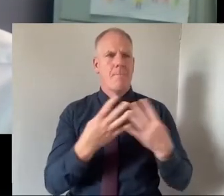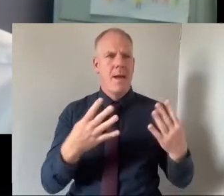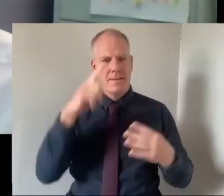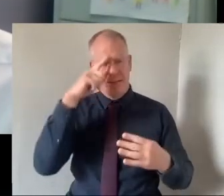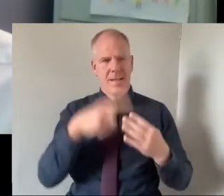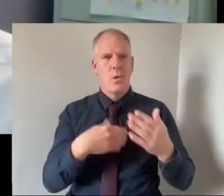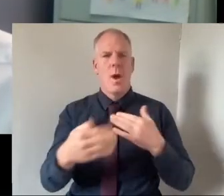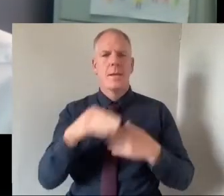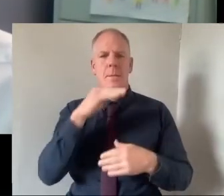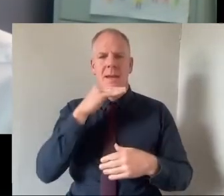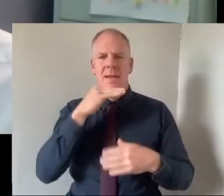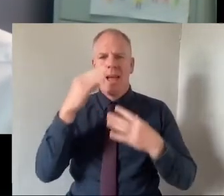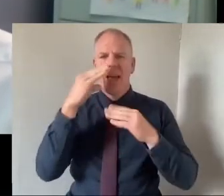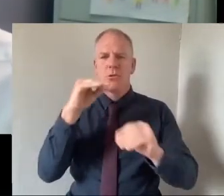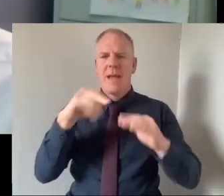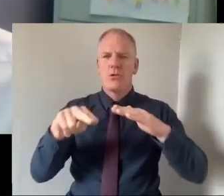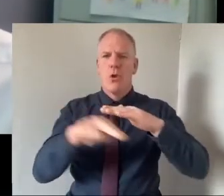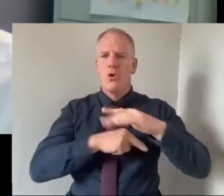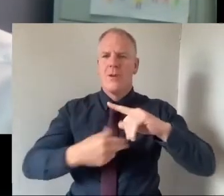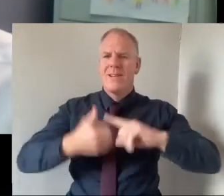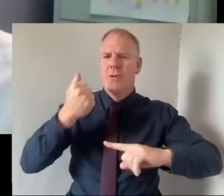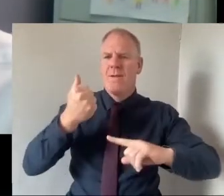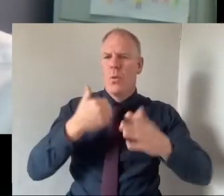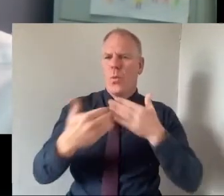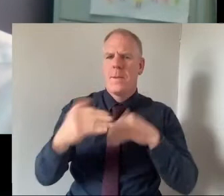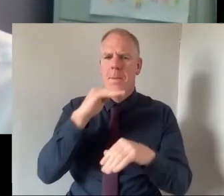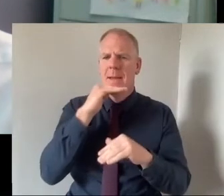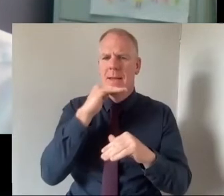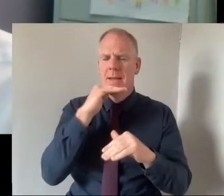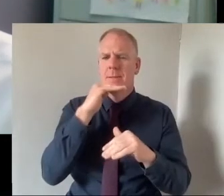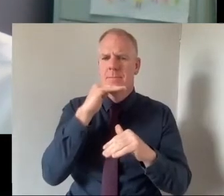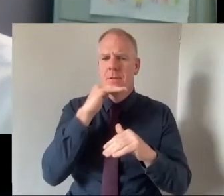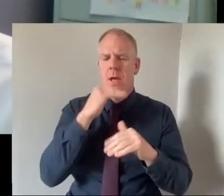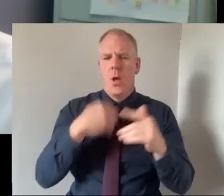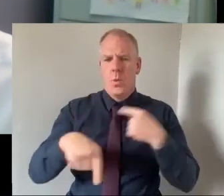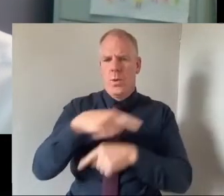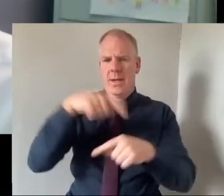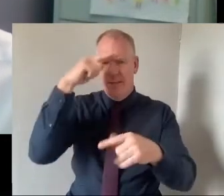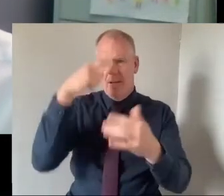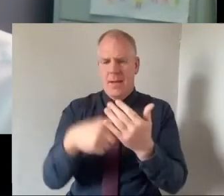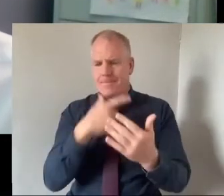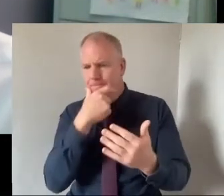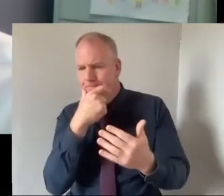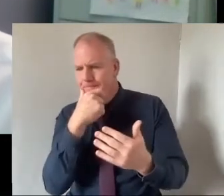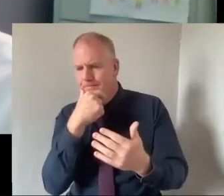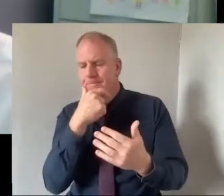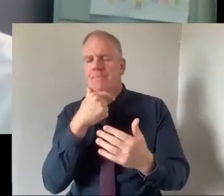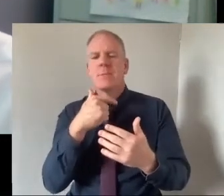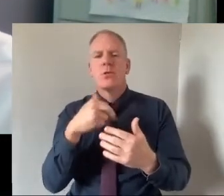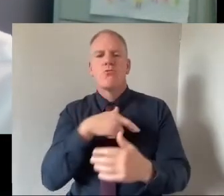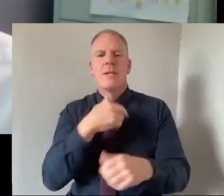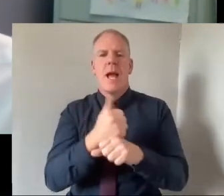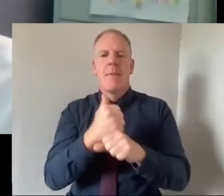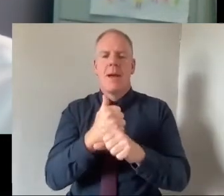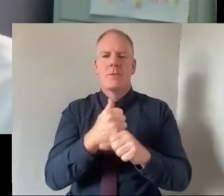different definitions which were possible to consider. We decided to I suppose to look at it really as an issue of educational